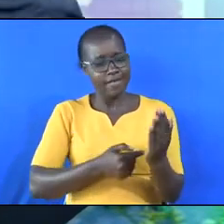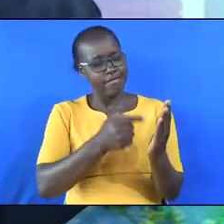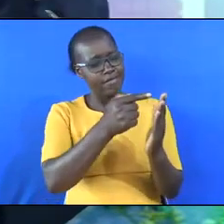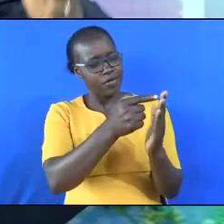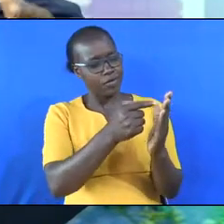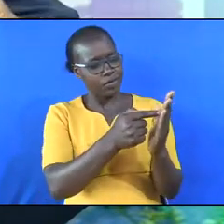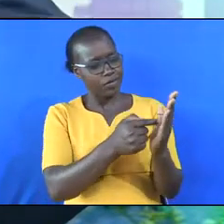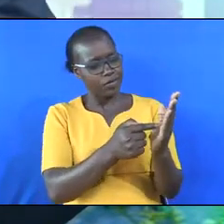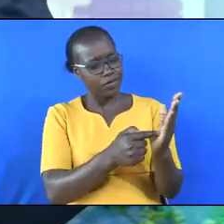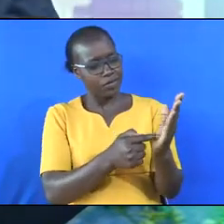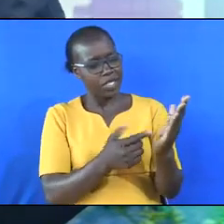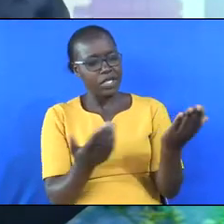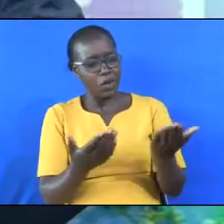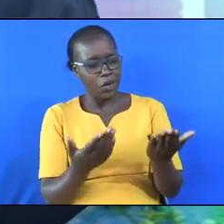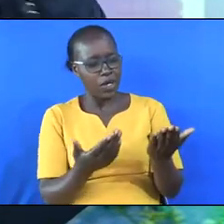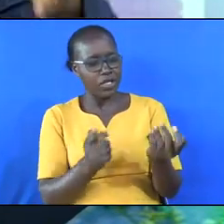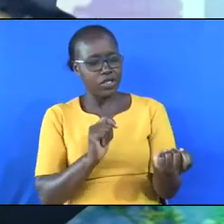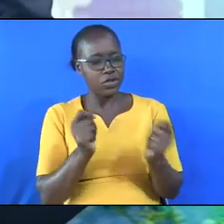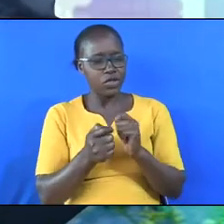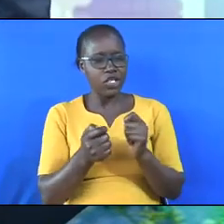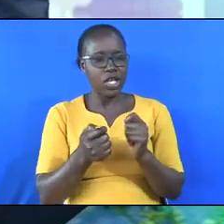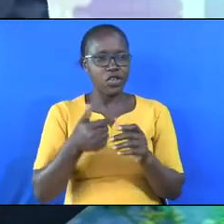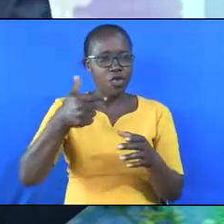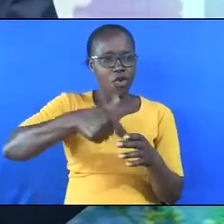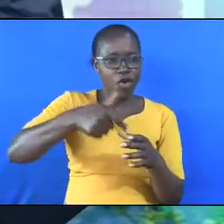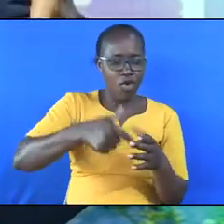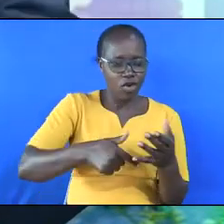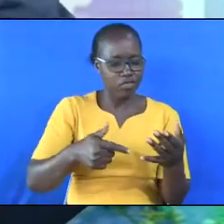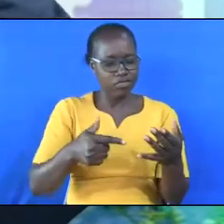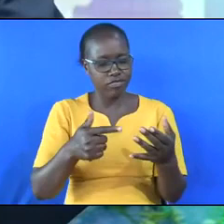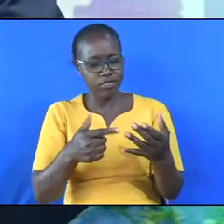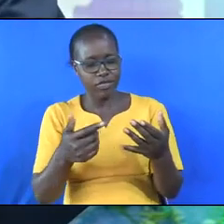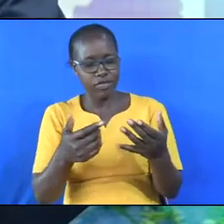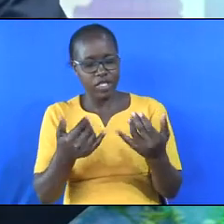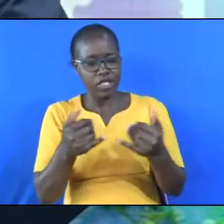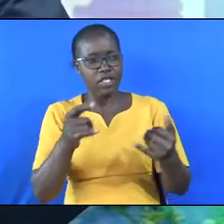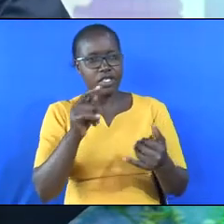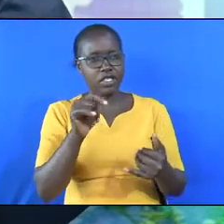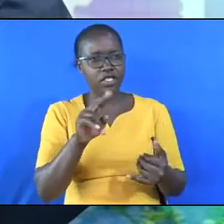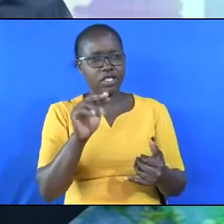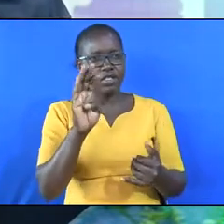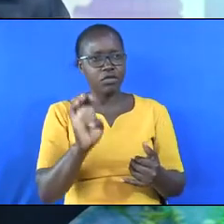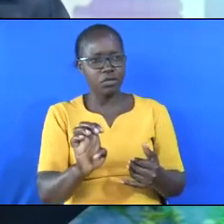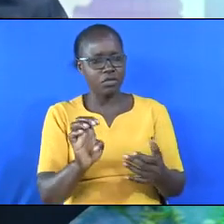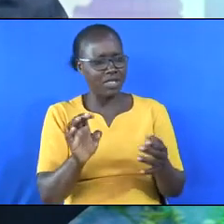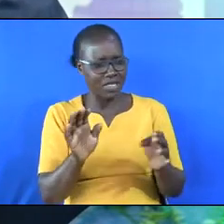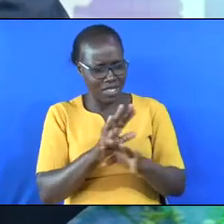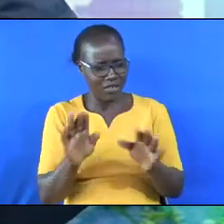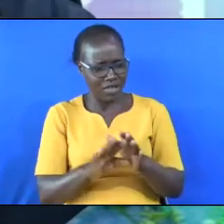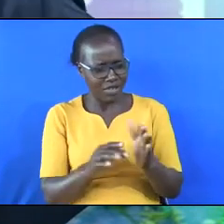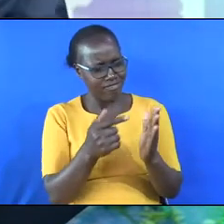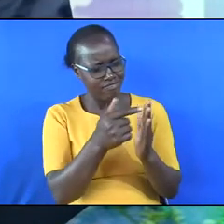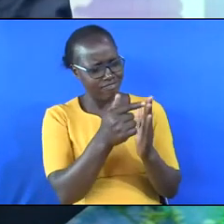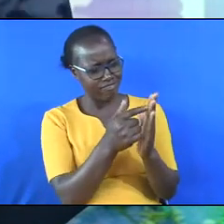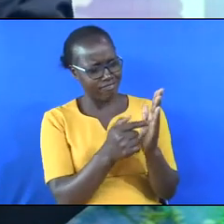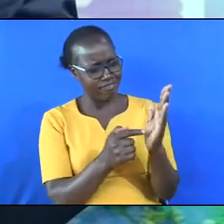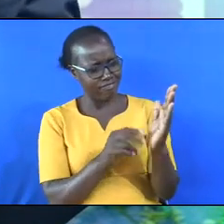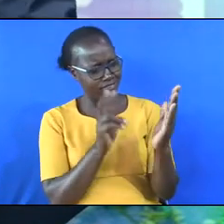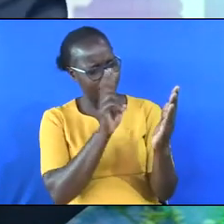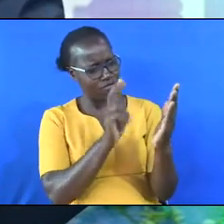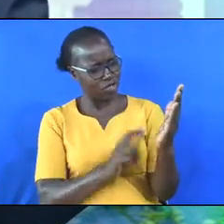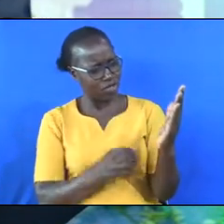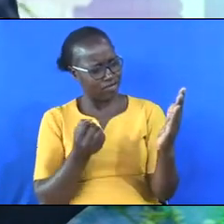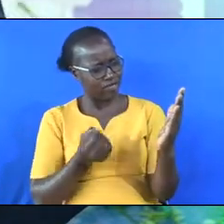it, where to change oil, where to keep it tuned, and a whole lot of things to keep the car in good condition. If you ignore